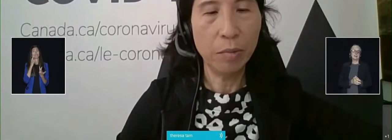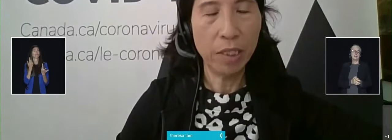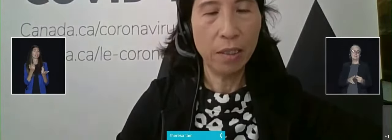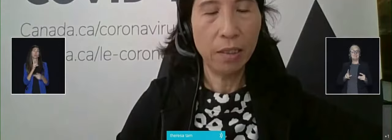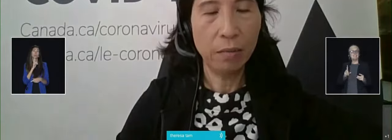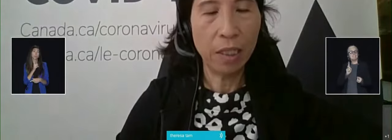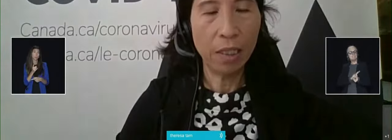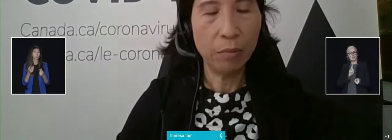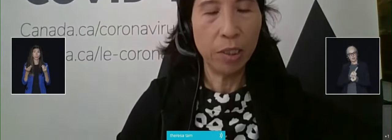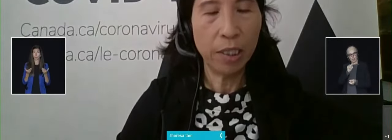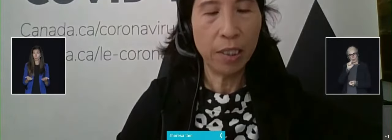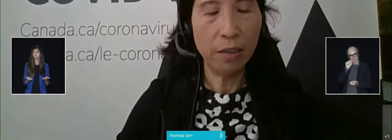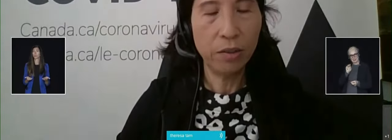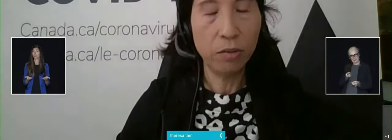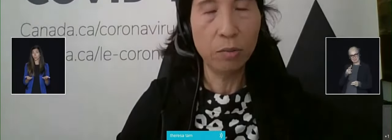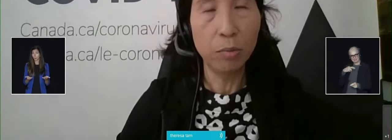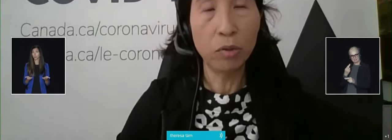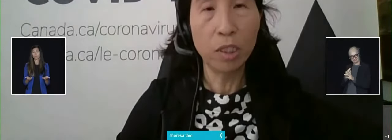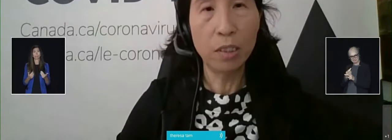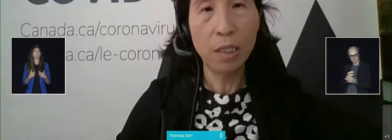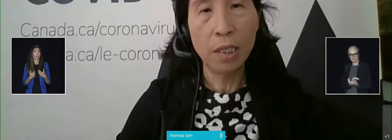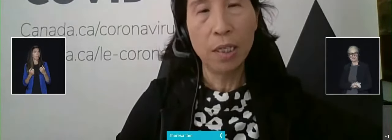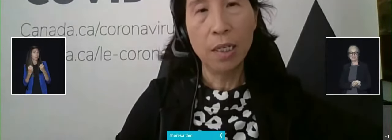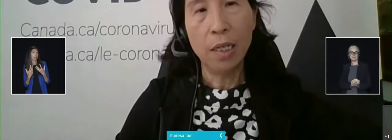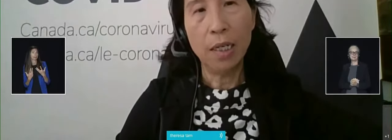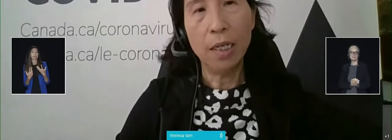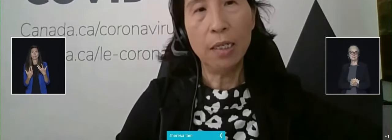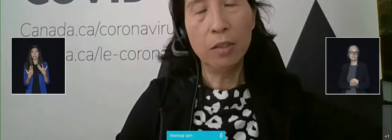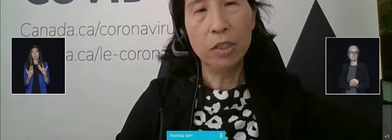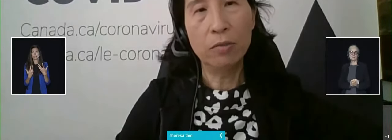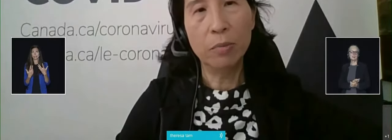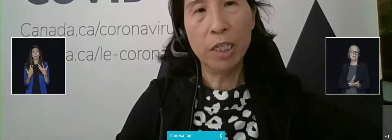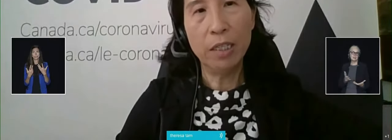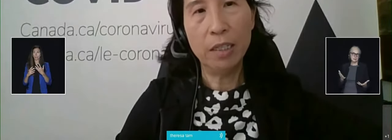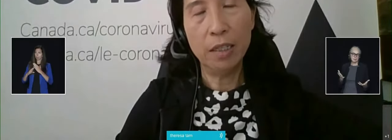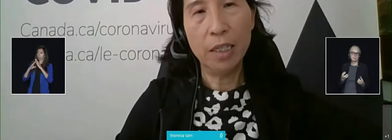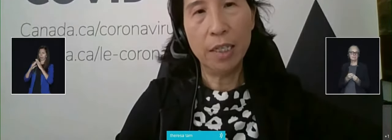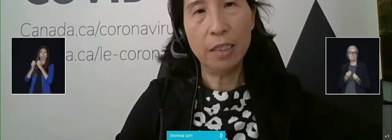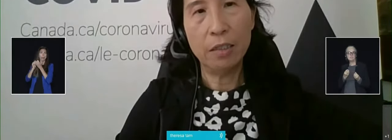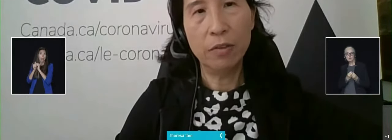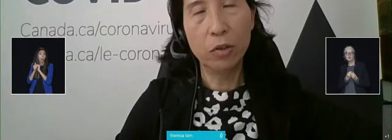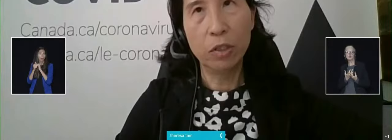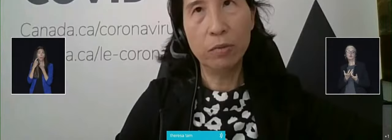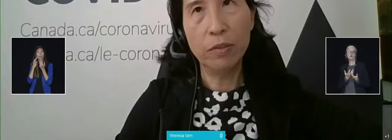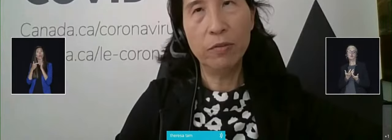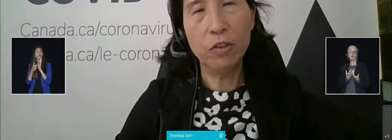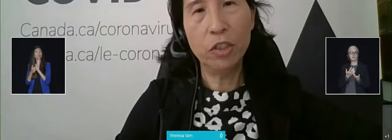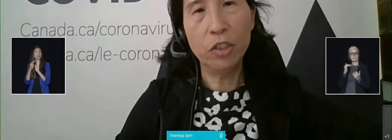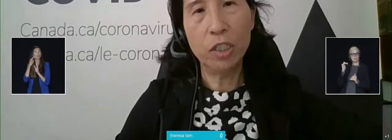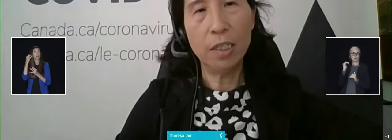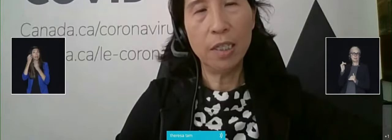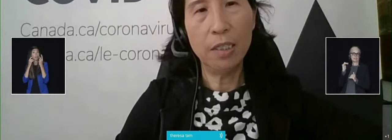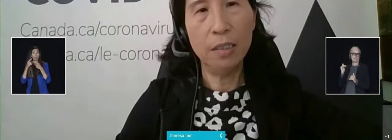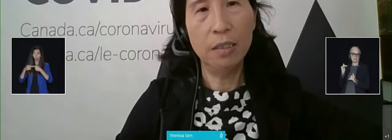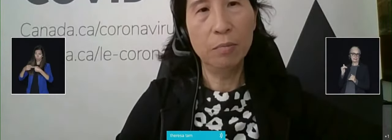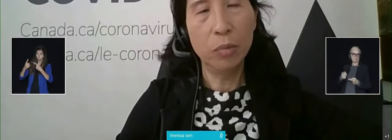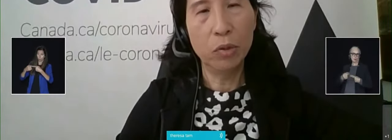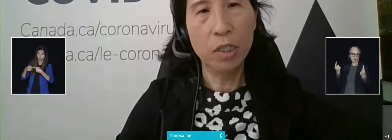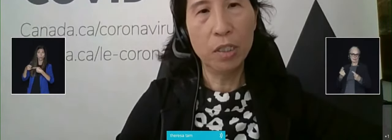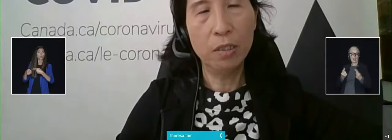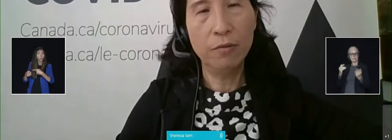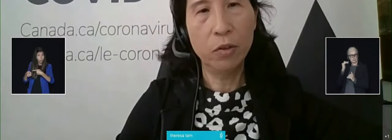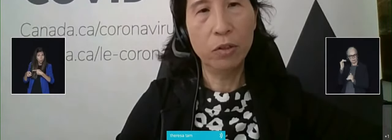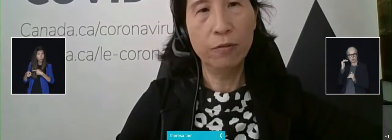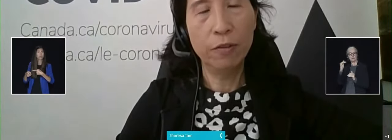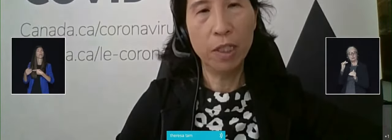as it pertains to the borders. and just a reminder that, of course, we've eased